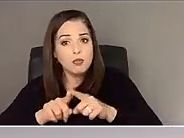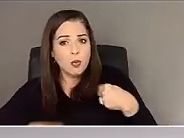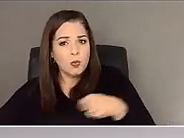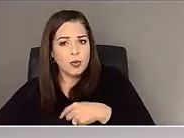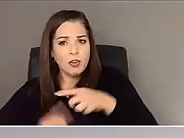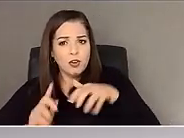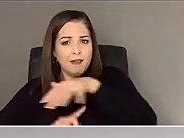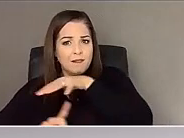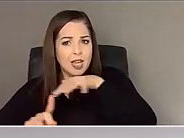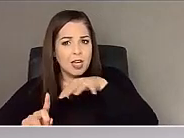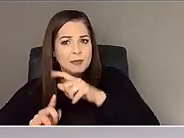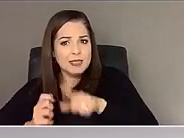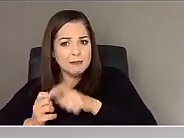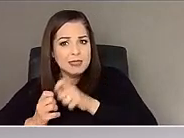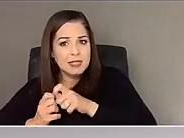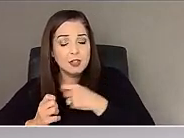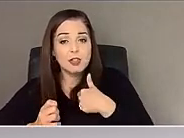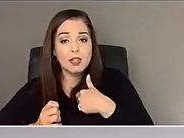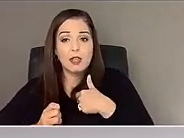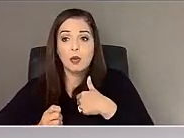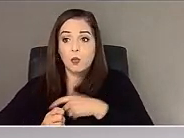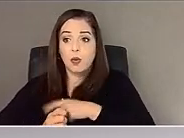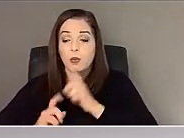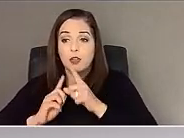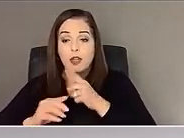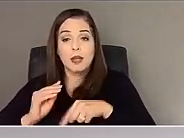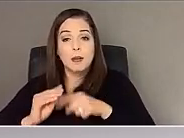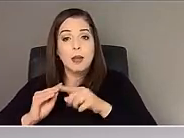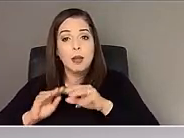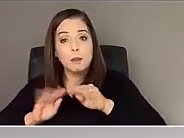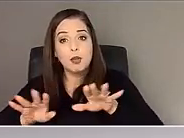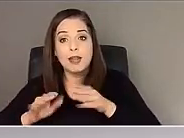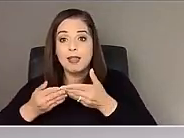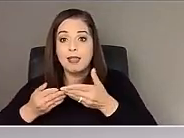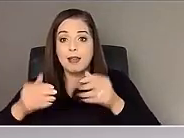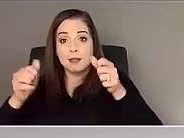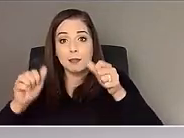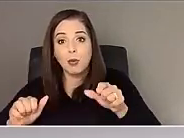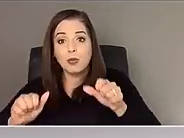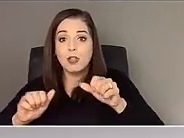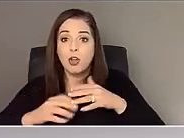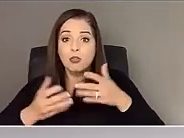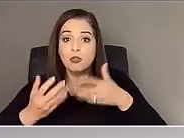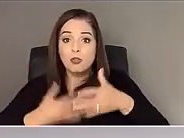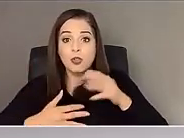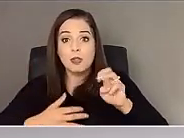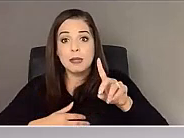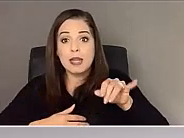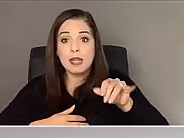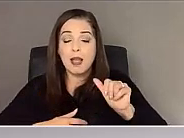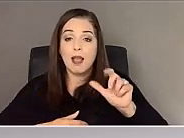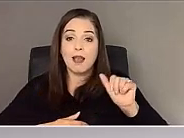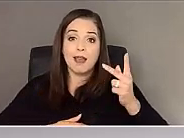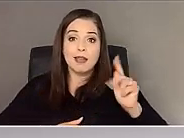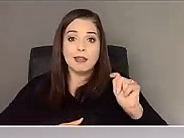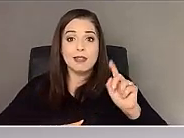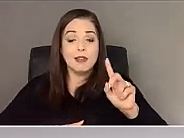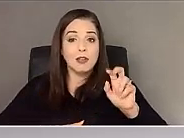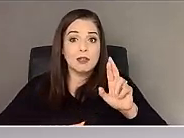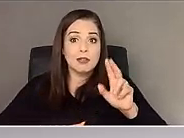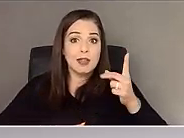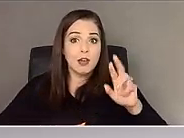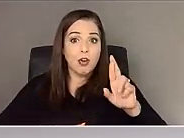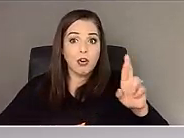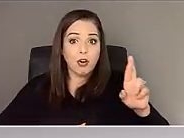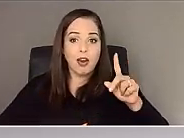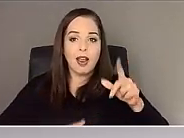environment, particularly as we're, you know, we're talking here about putting things on social media and KTDRR has a website, by the way, I'll put the link in later,